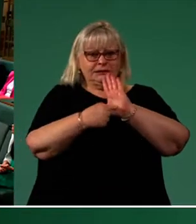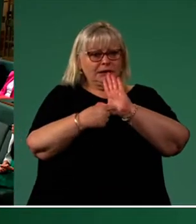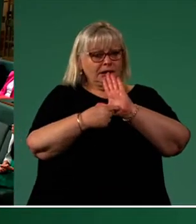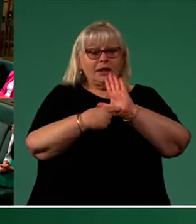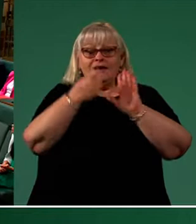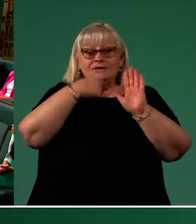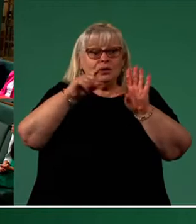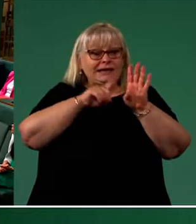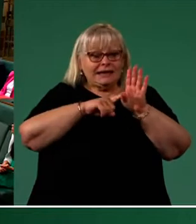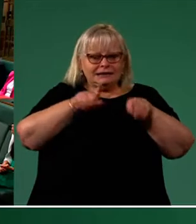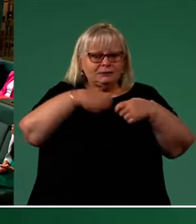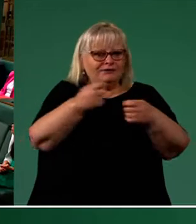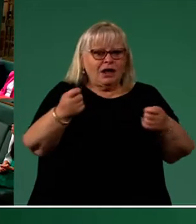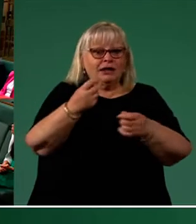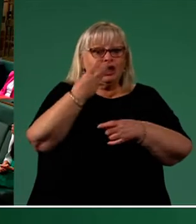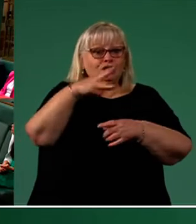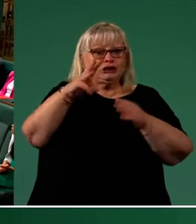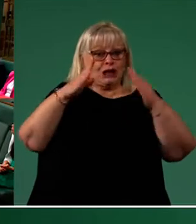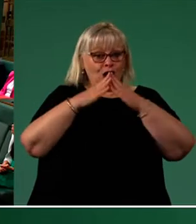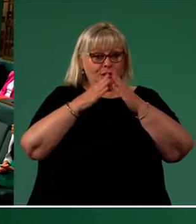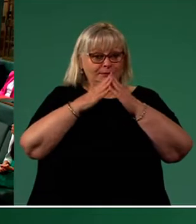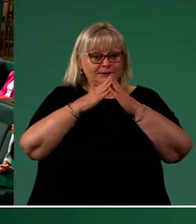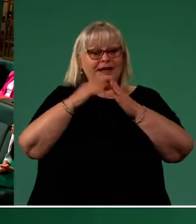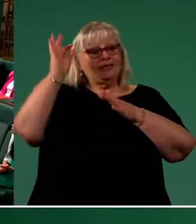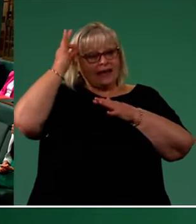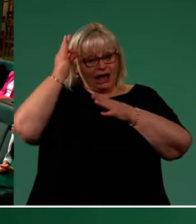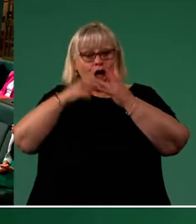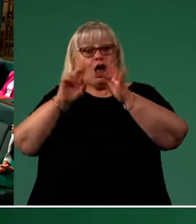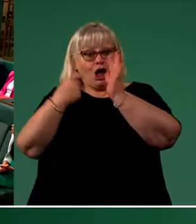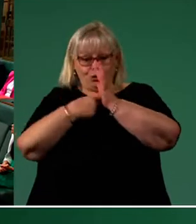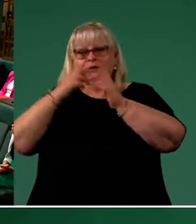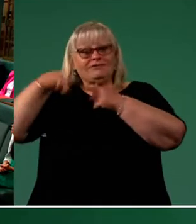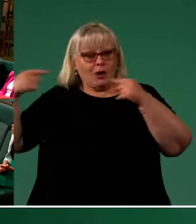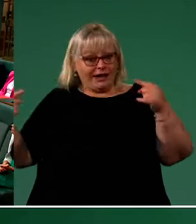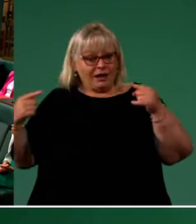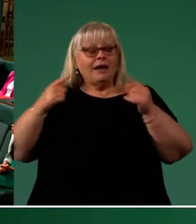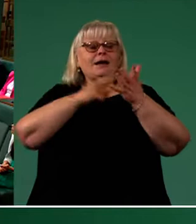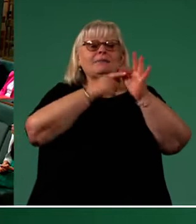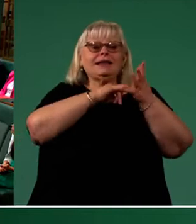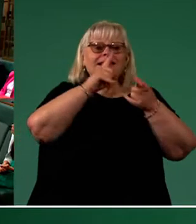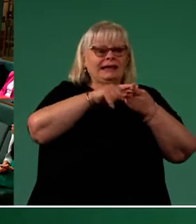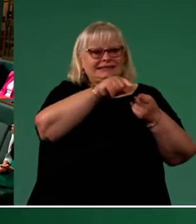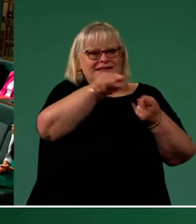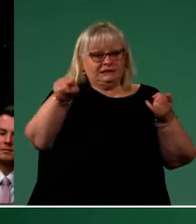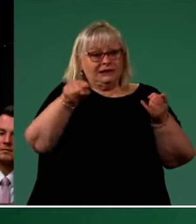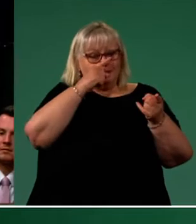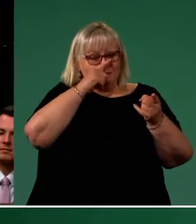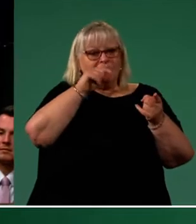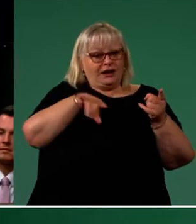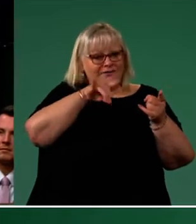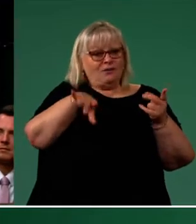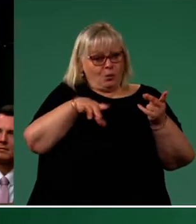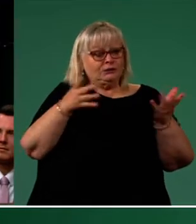short years around 30 homes owned by the council in perpetuity and leased at affordable rates to key workers.